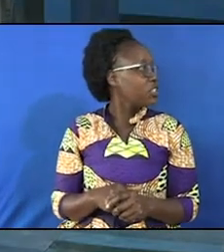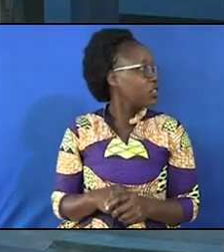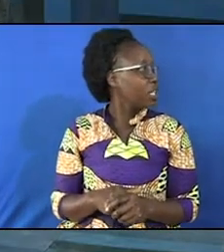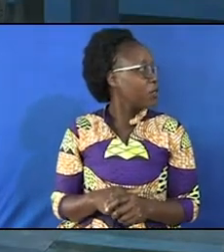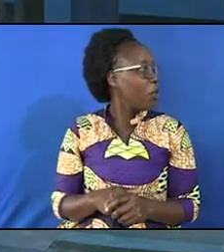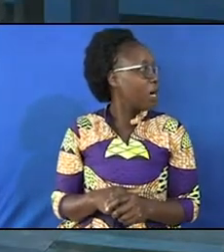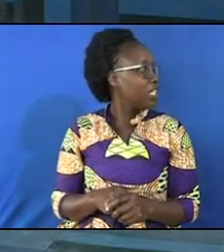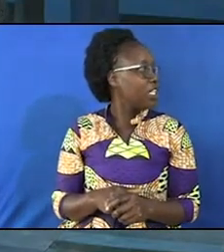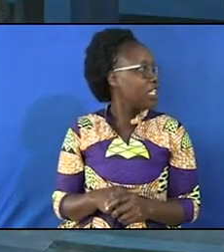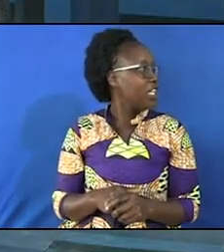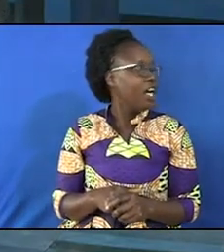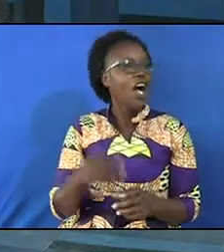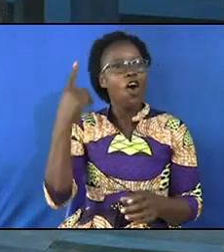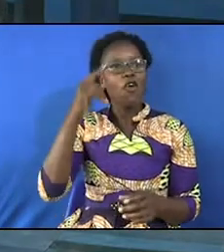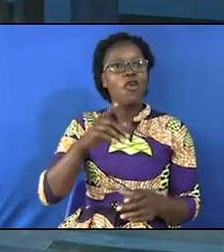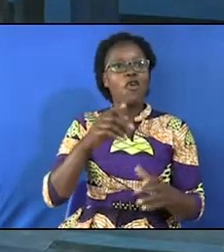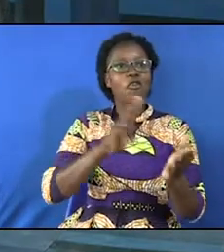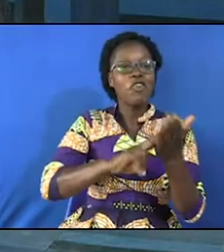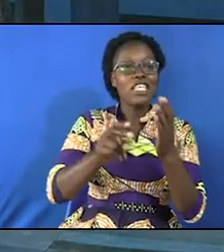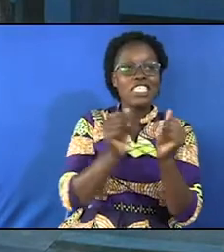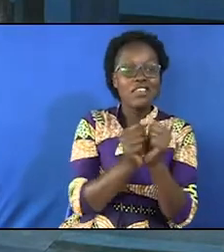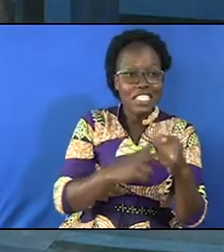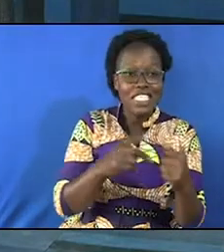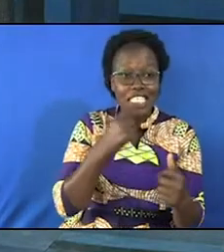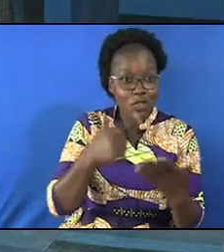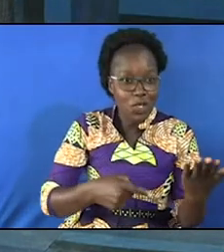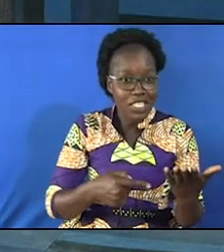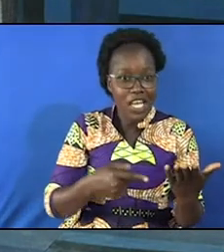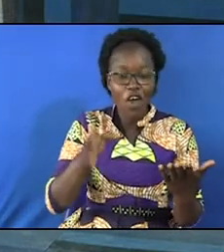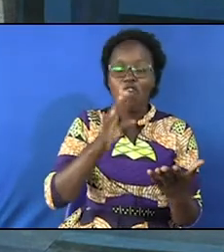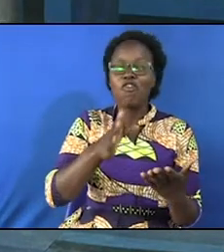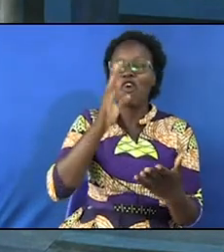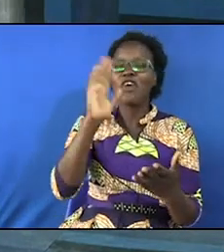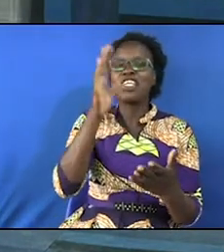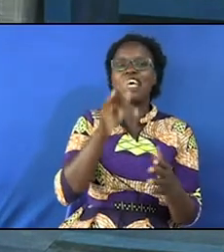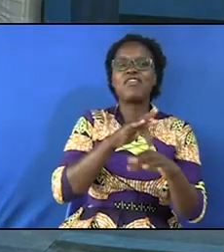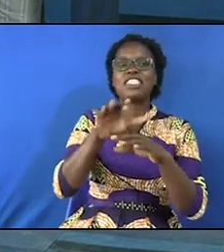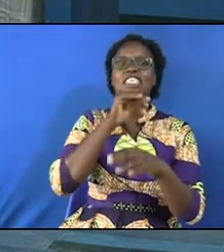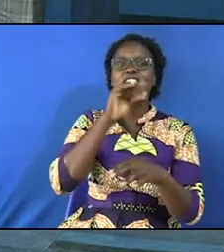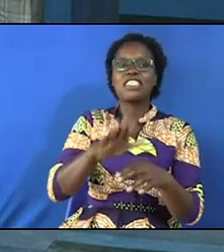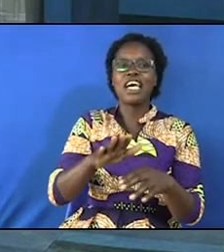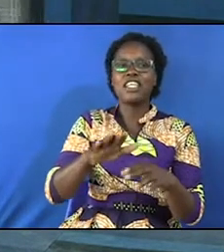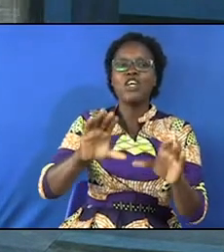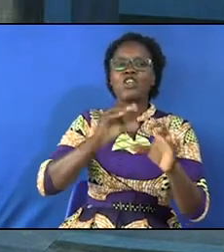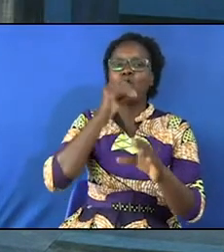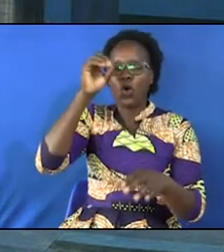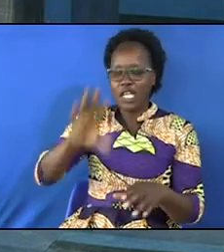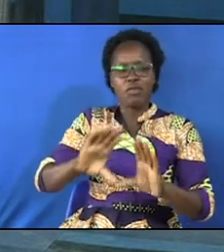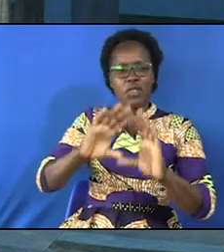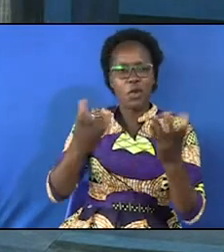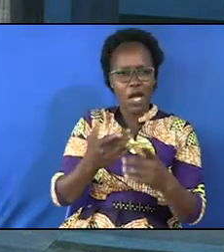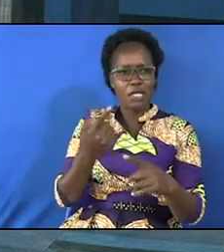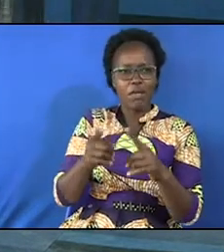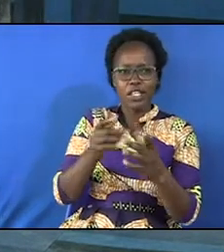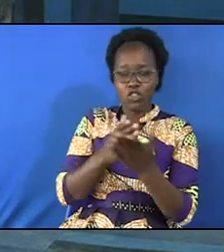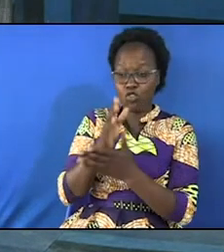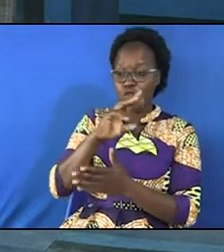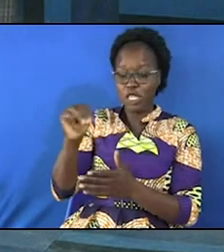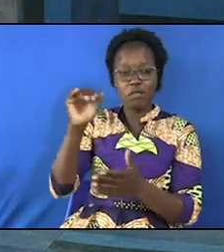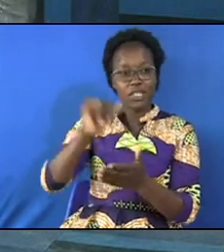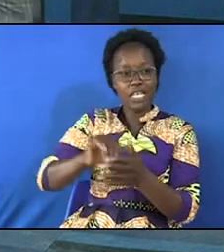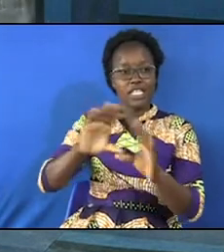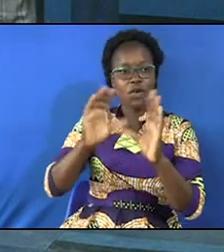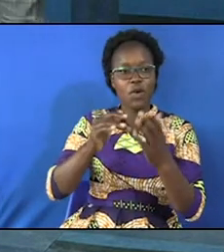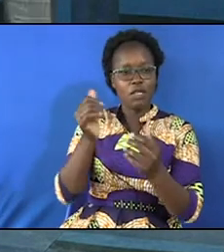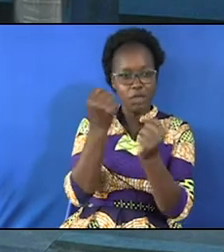can see your volume is going down and you want to make it like this you must read and saturate your brain with the word